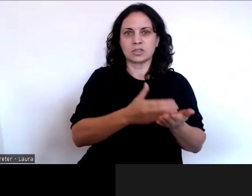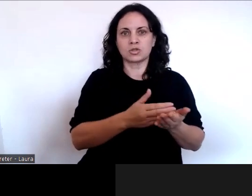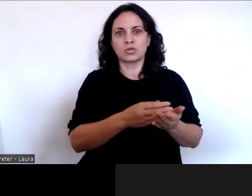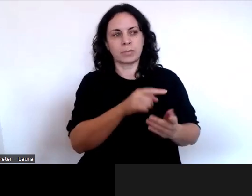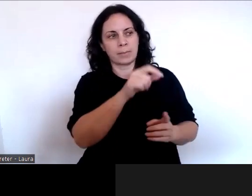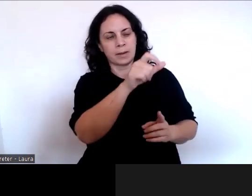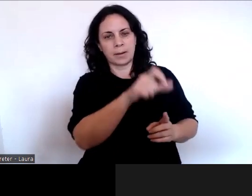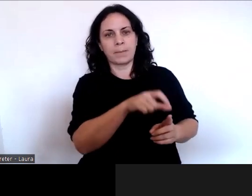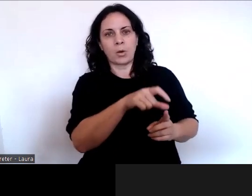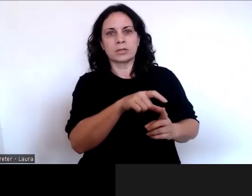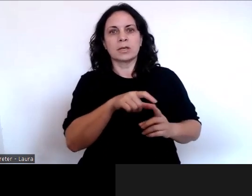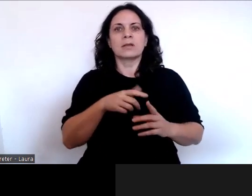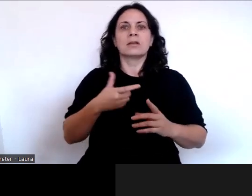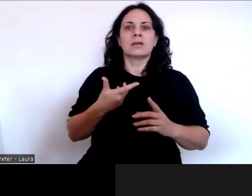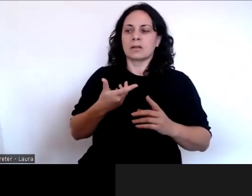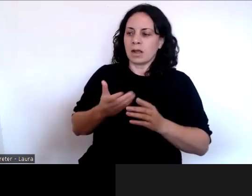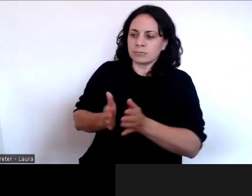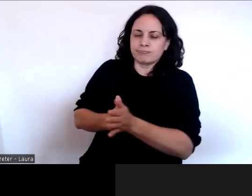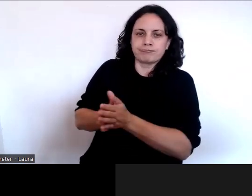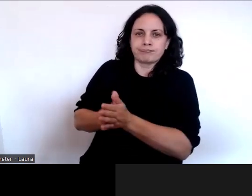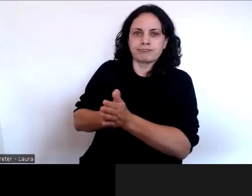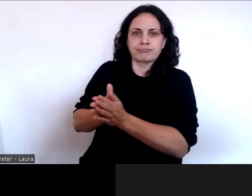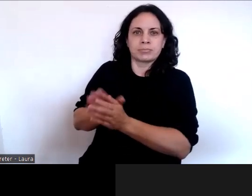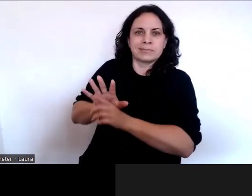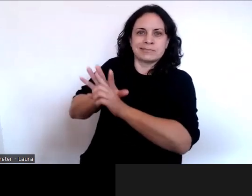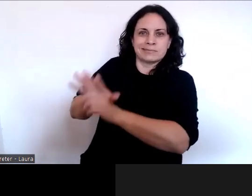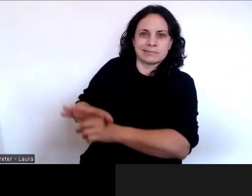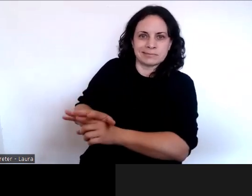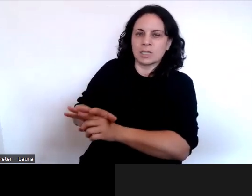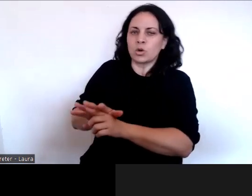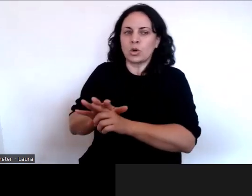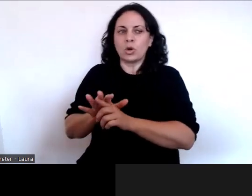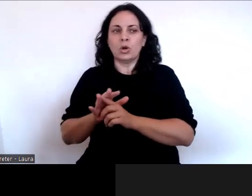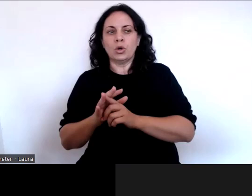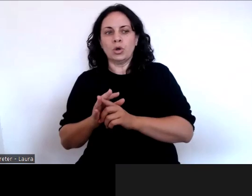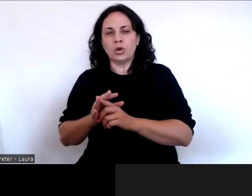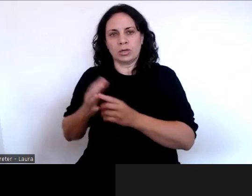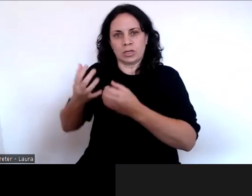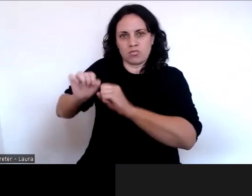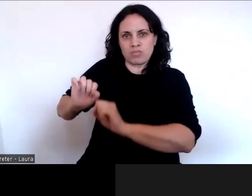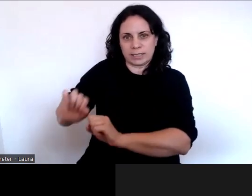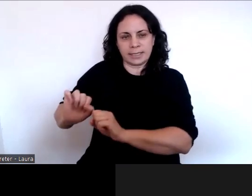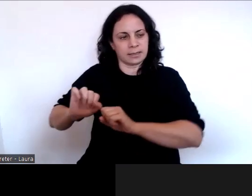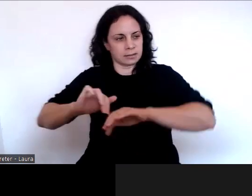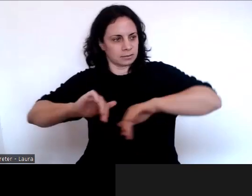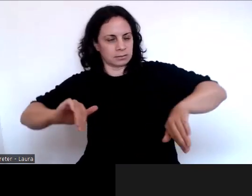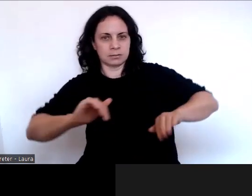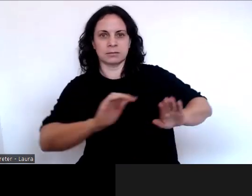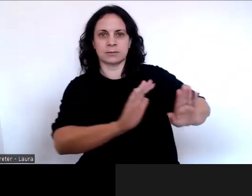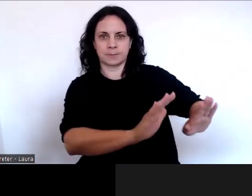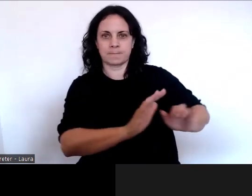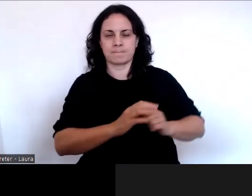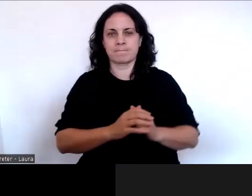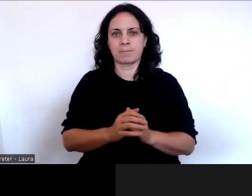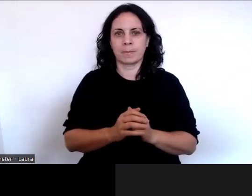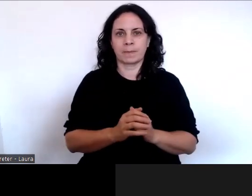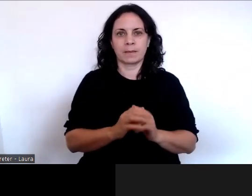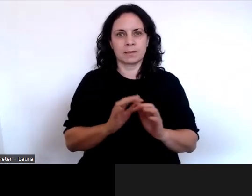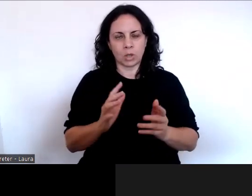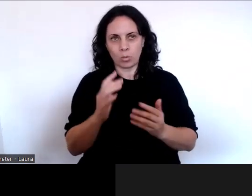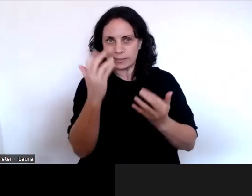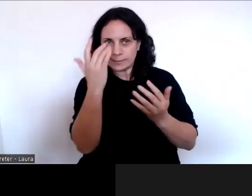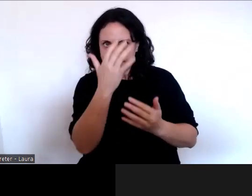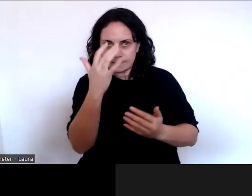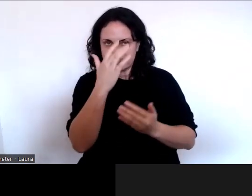That's a really important balance that we need to focus on and making our recommendations. And so we're